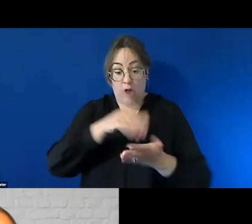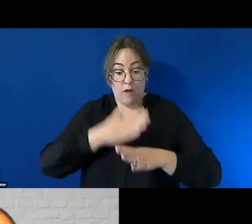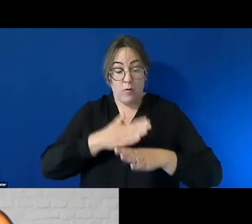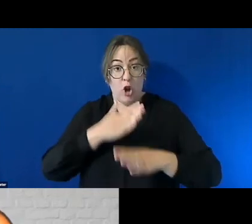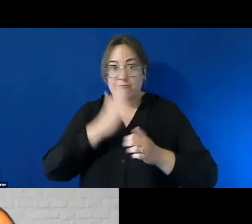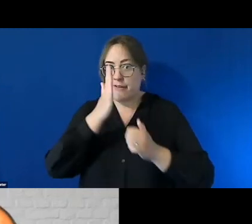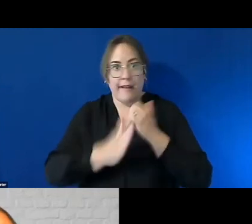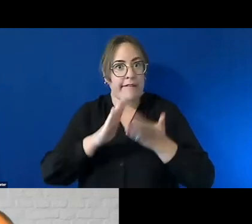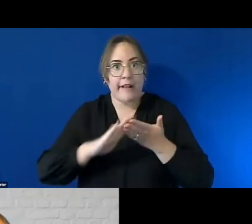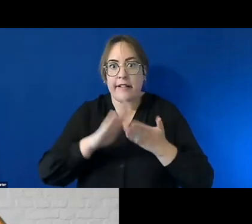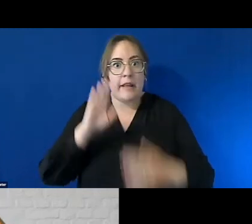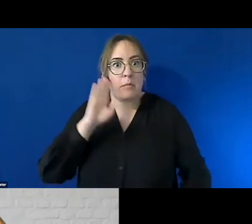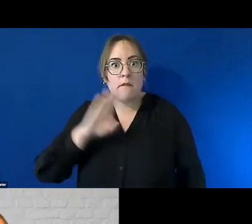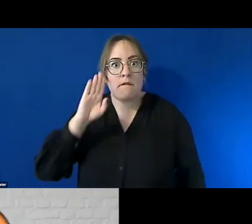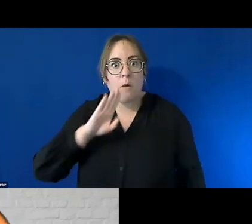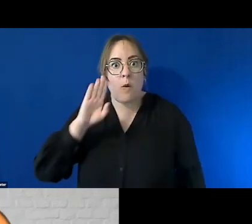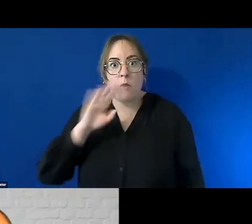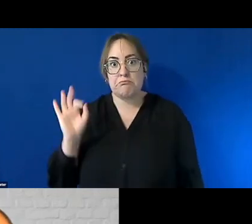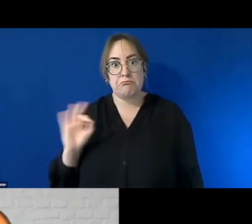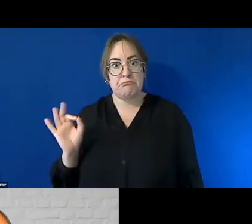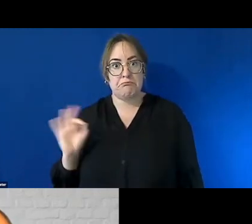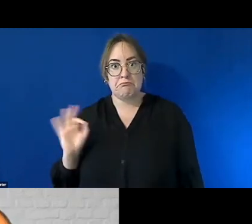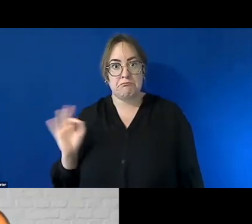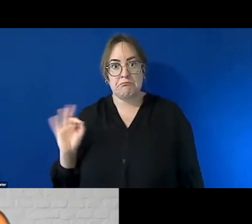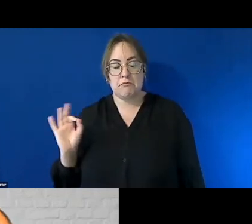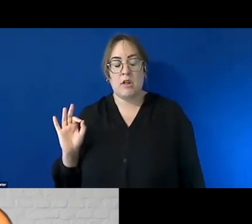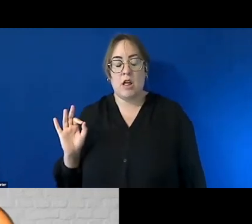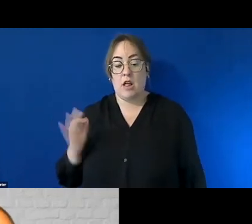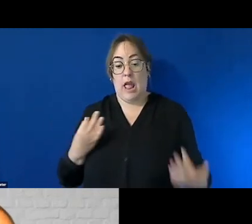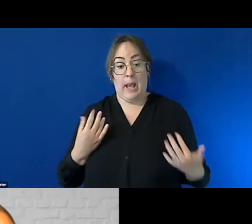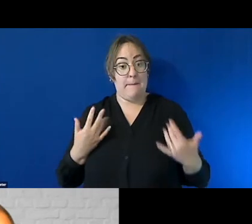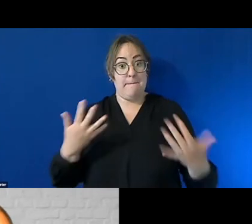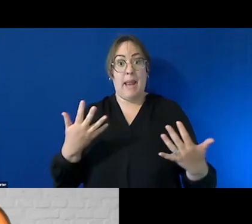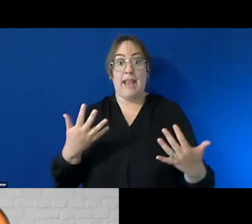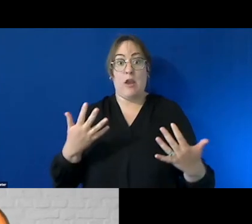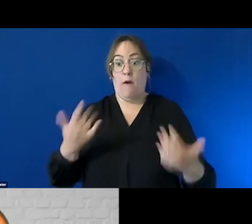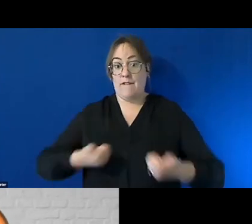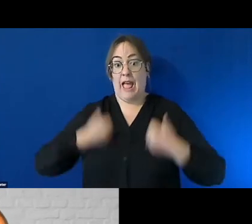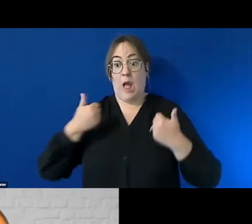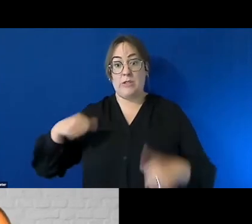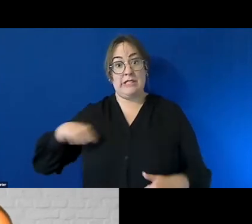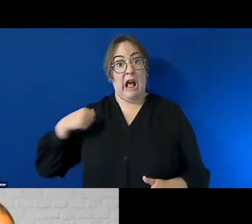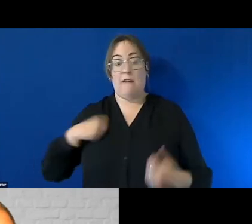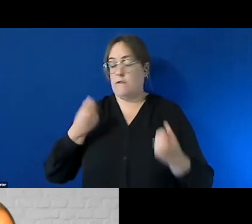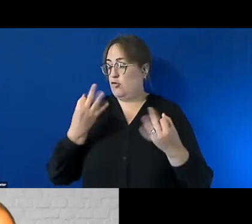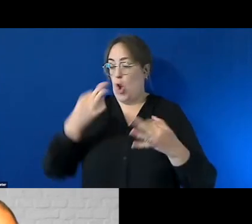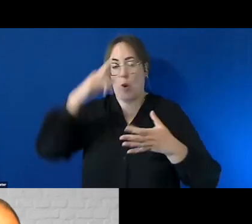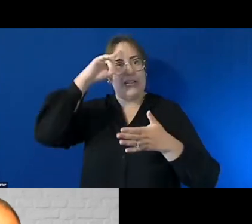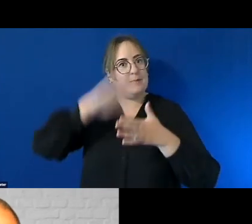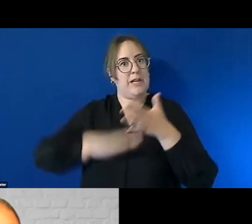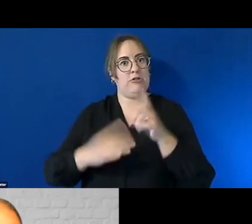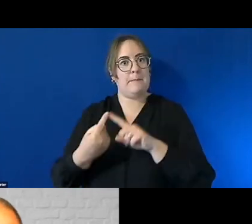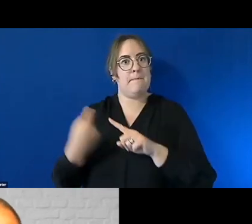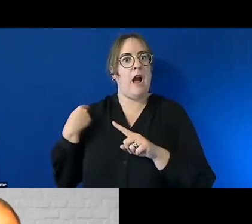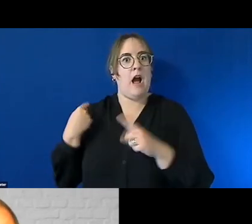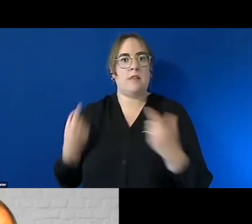before in their life and even today a lot of our support employees don't have that experience so we pretty